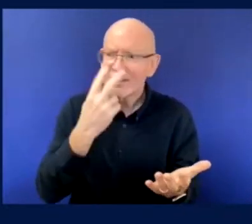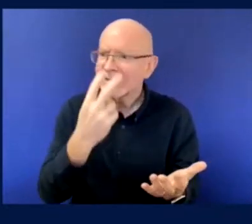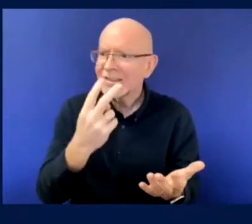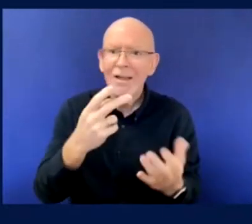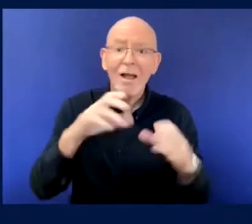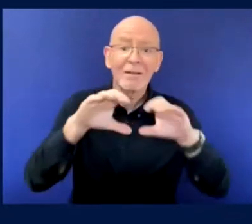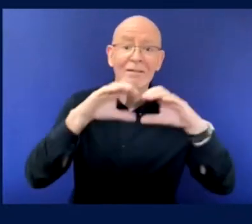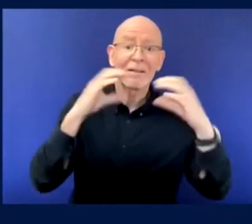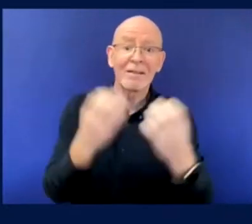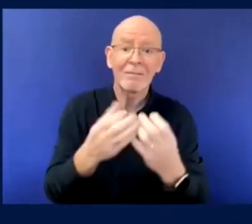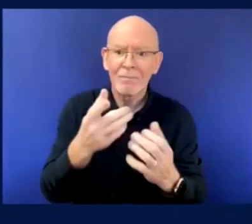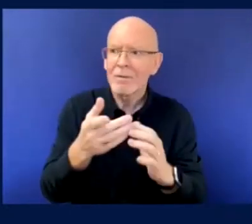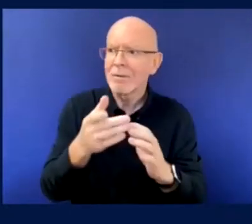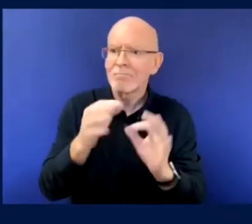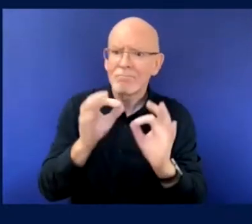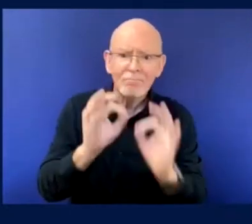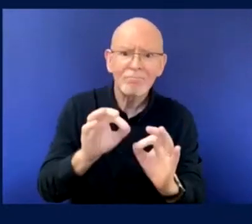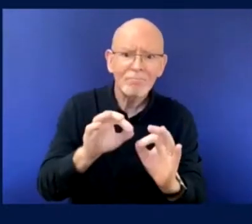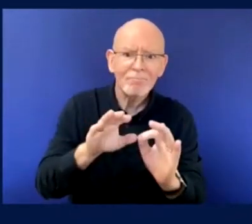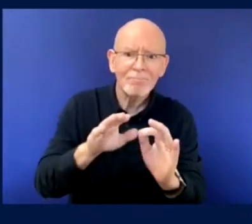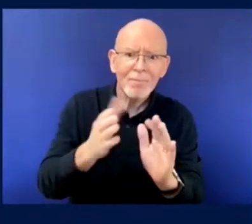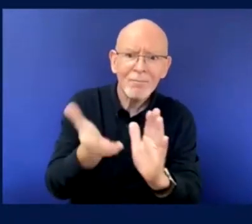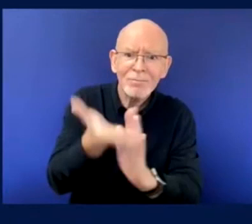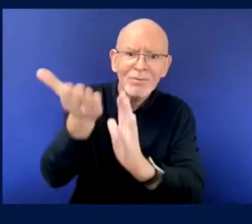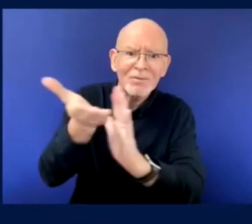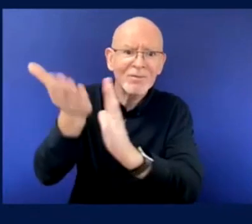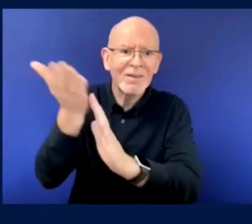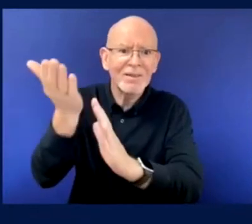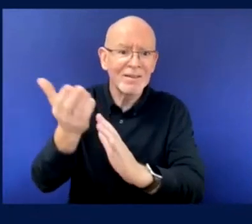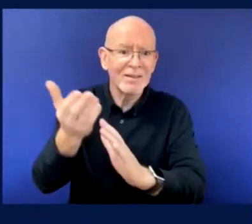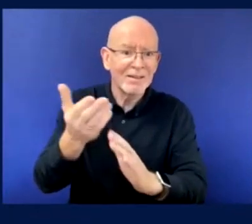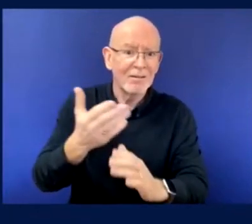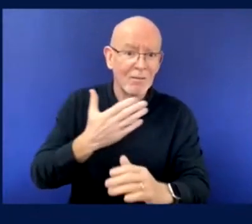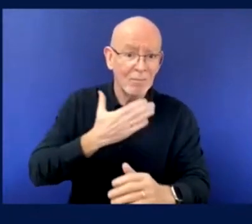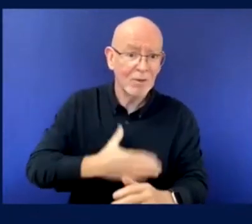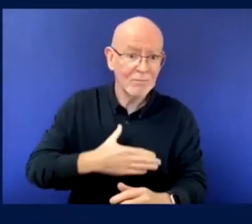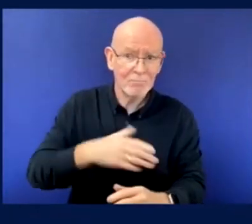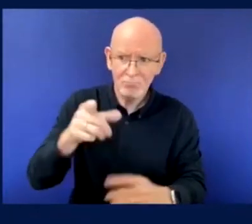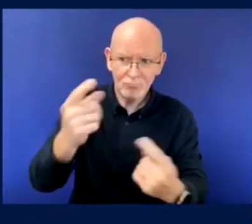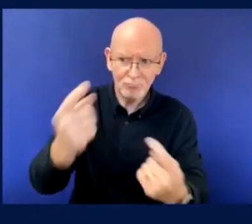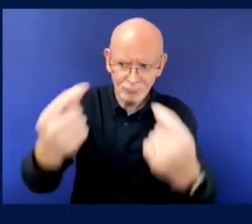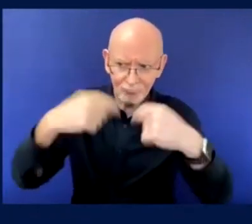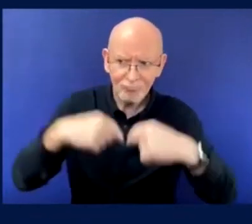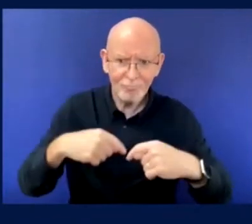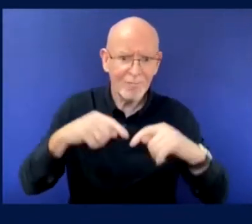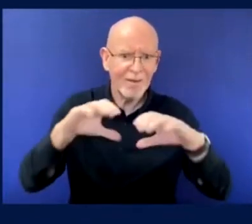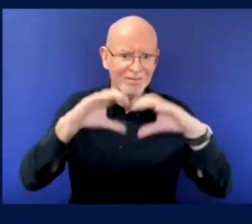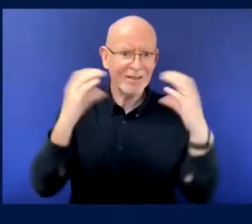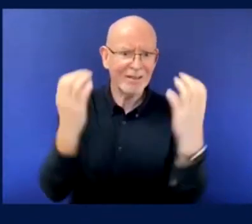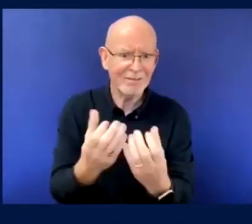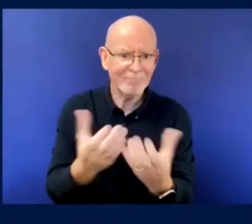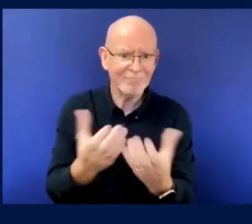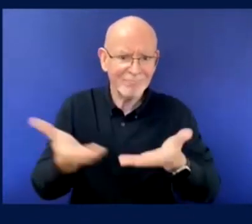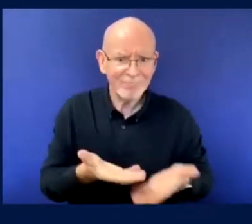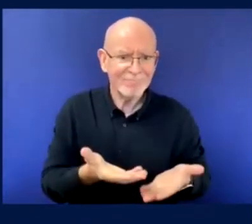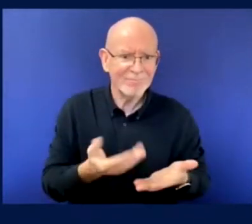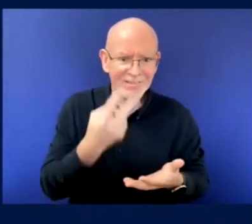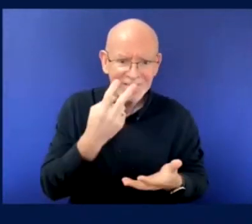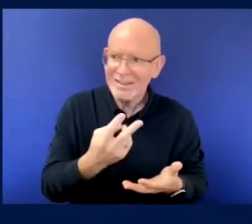uh, I could say that, uh, FC Wolverhampton is really incredible. And, uh, if there is anyone from this club